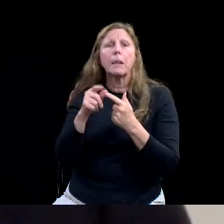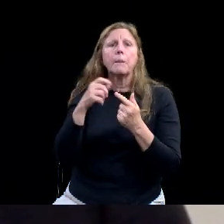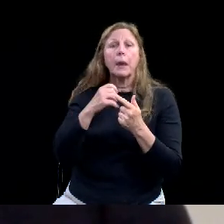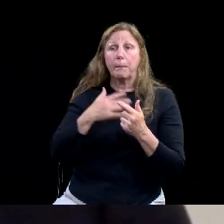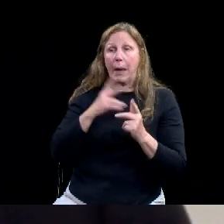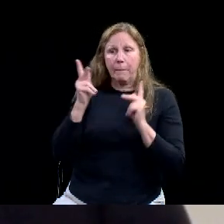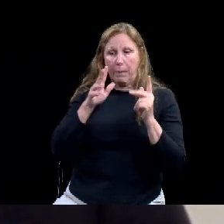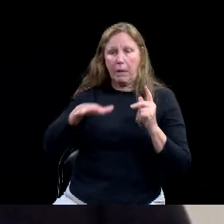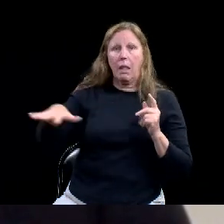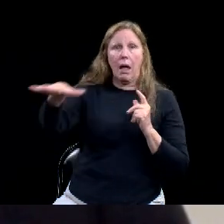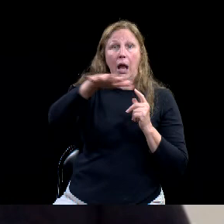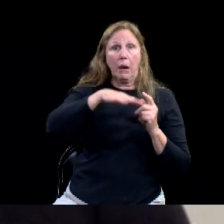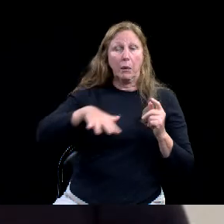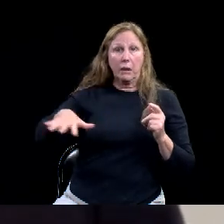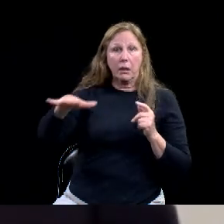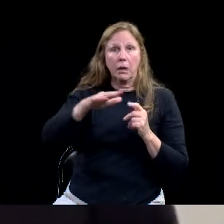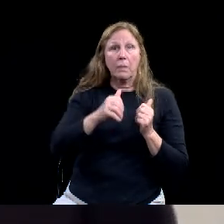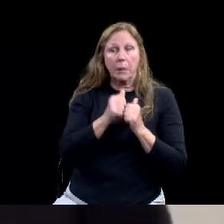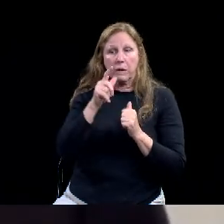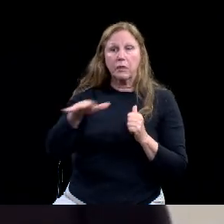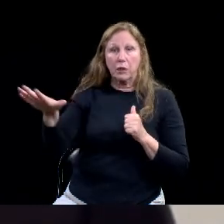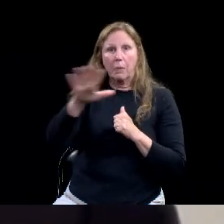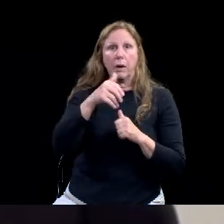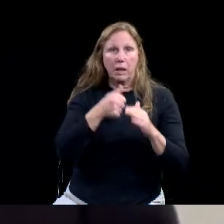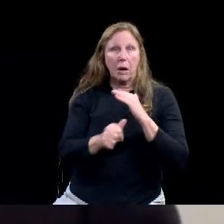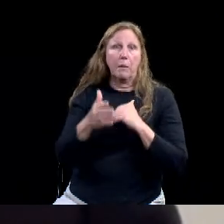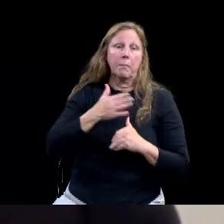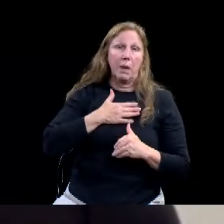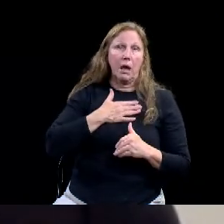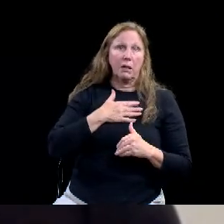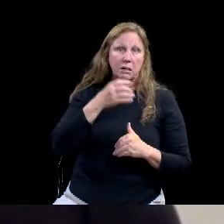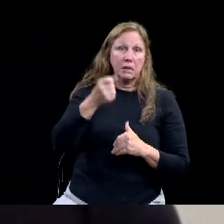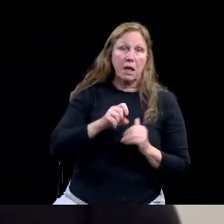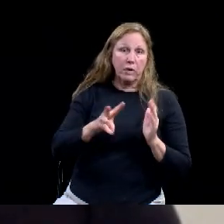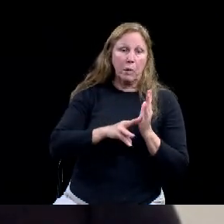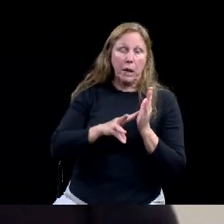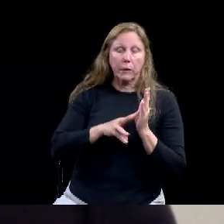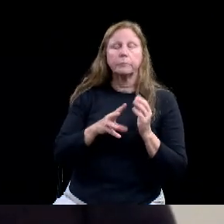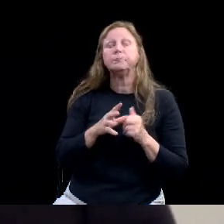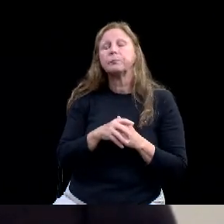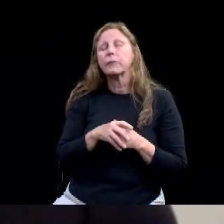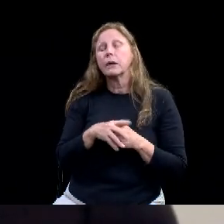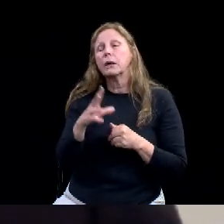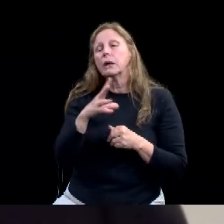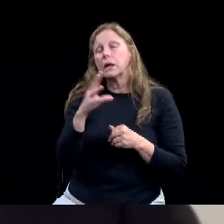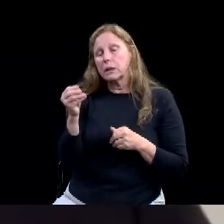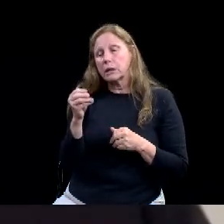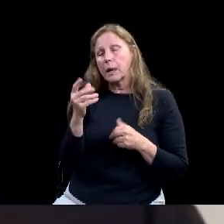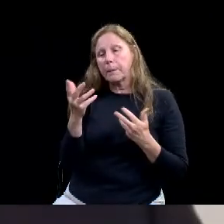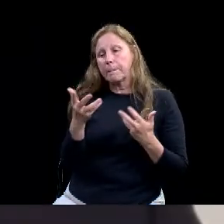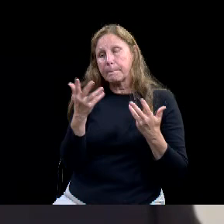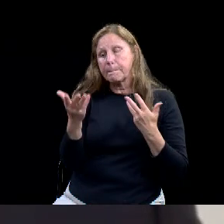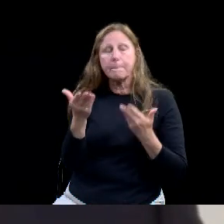and maybe even as to reasoning why these are happening. So I would just like a follow-up report on that, please.